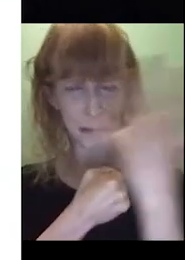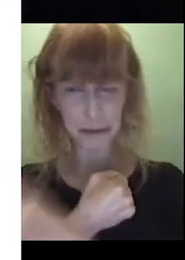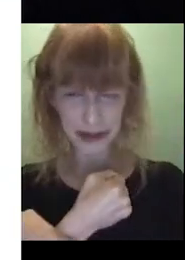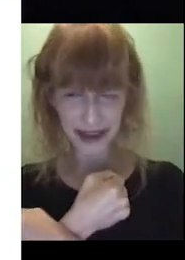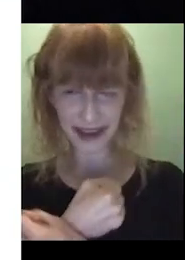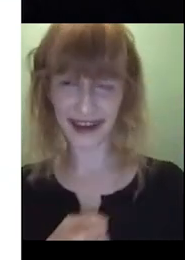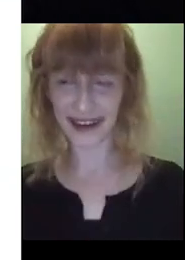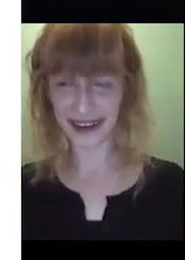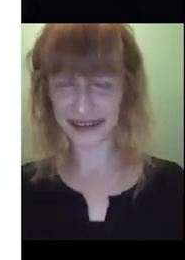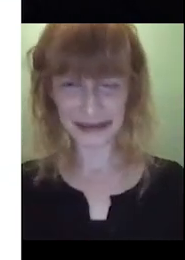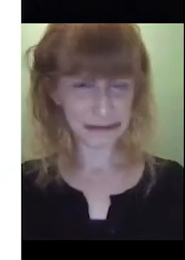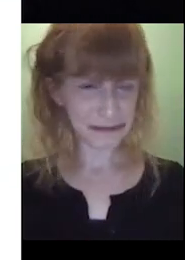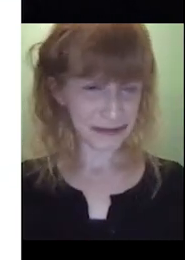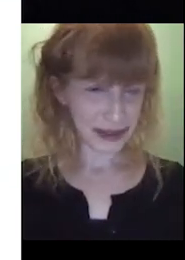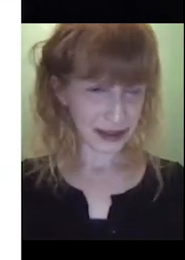That's a bear.